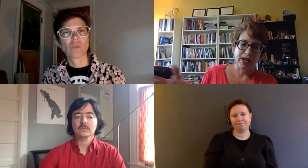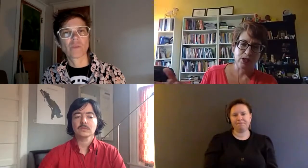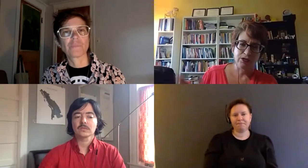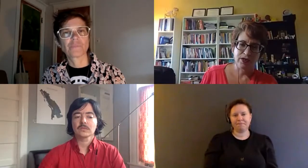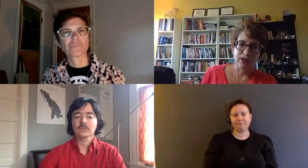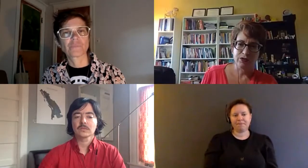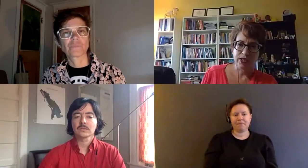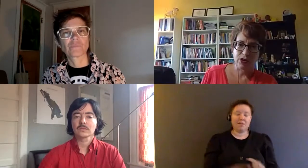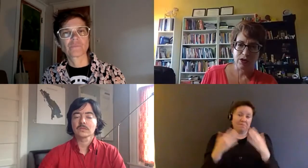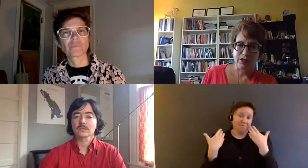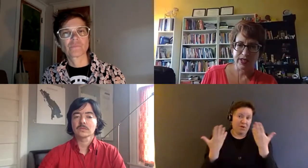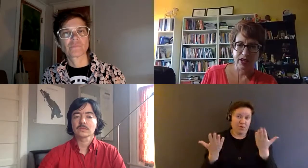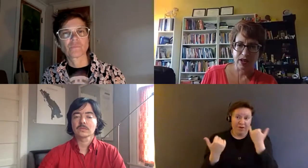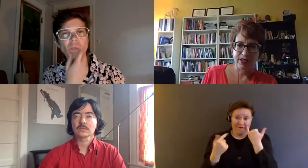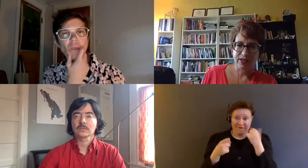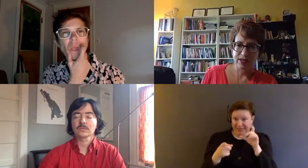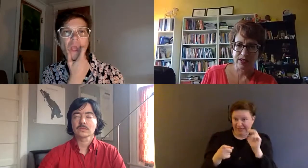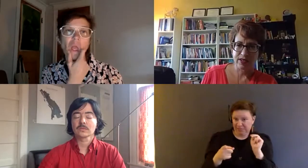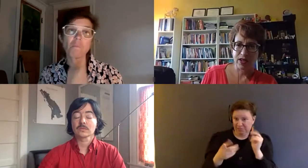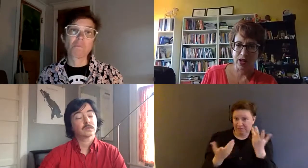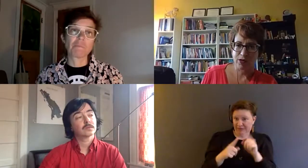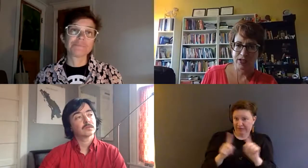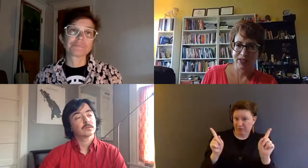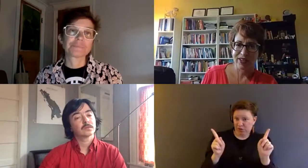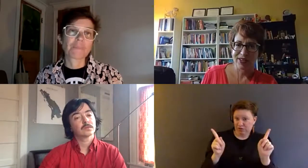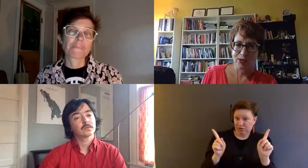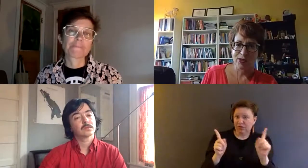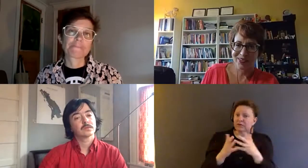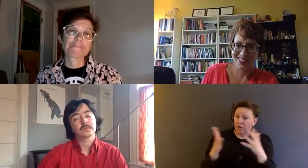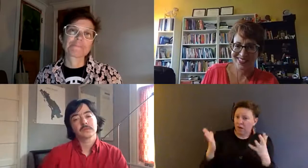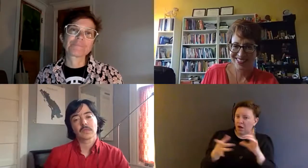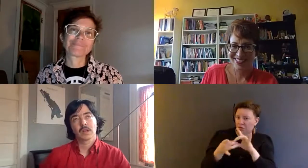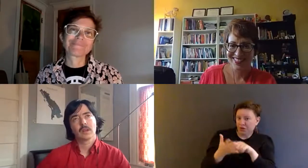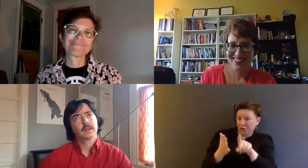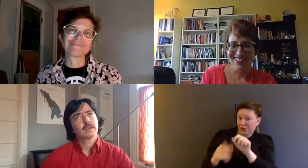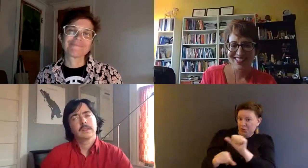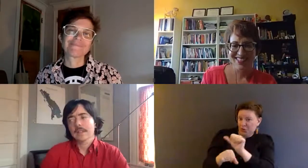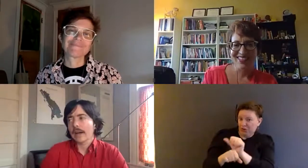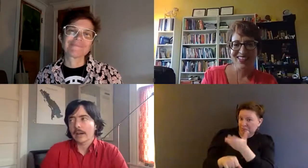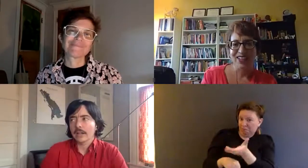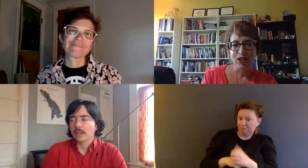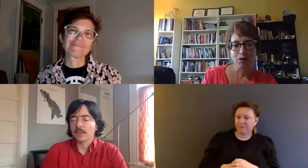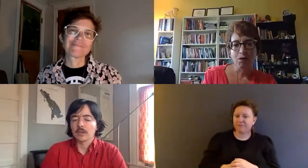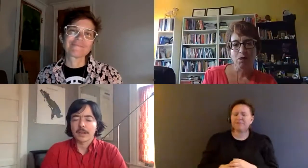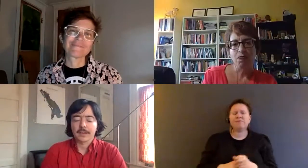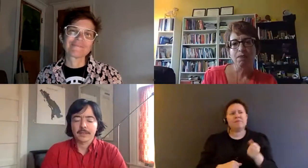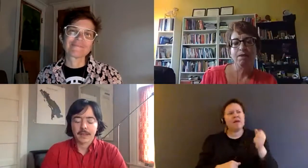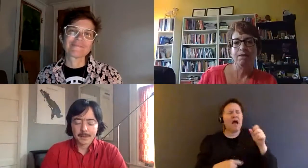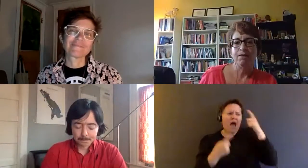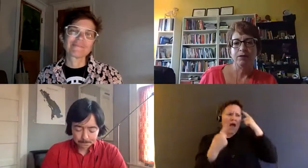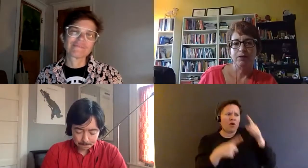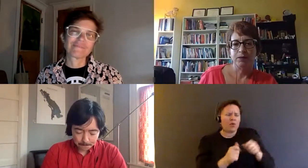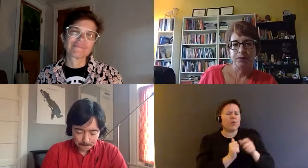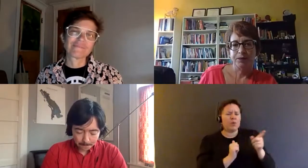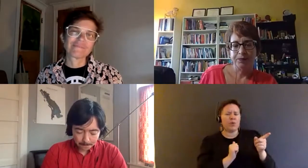But I don't know if, if Dean, have a different take on it, since this is a lot of what you do. Yeah, I agree with you. mean, I think that